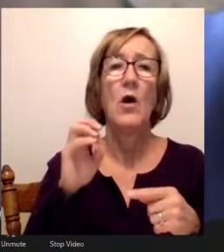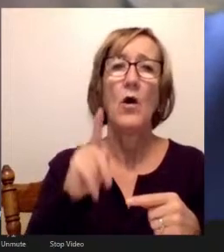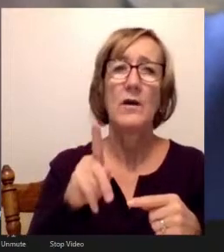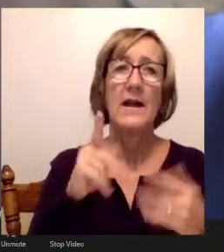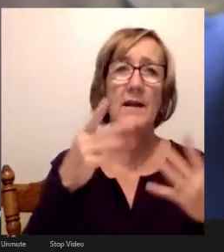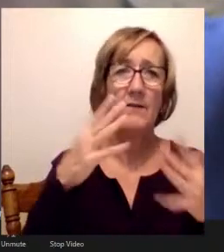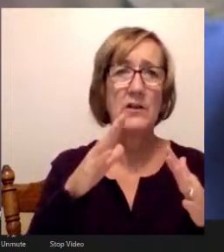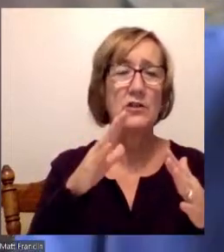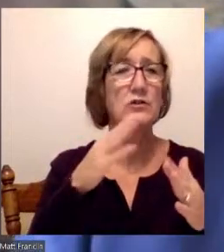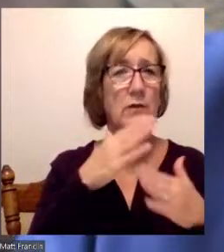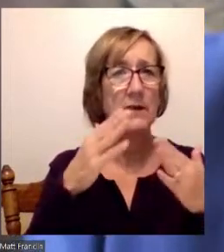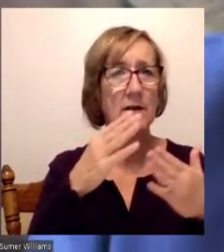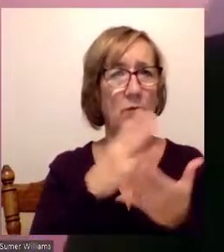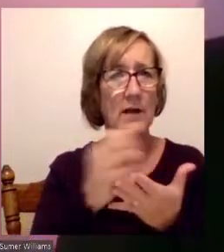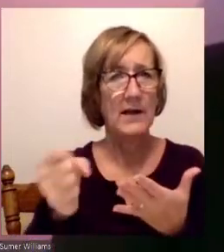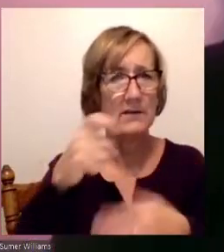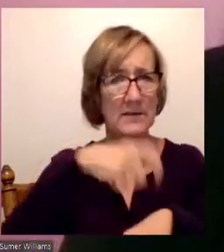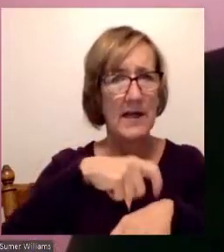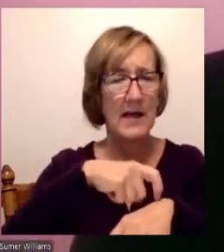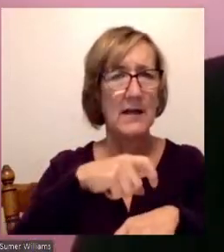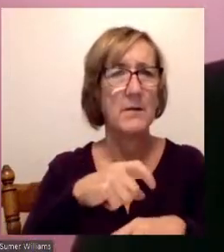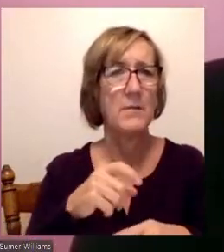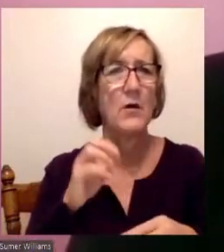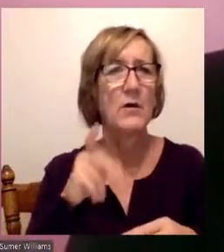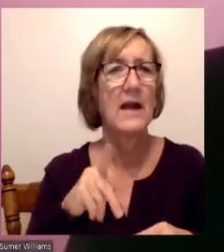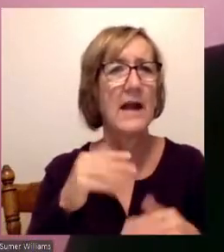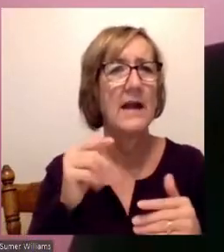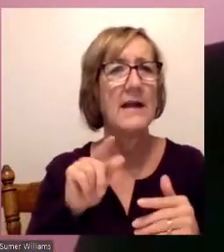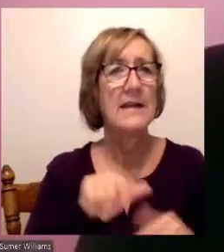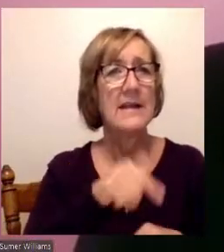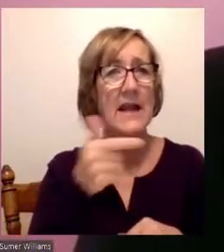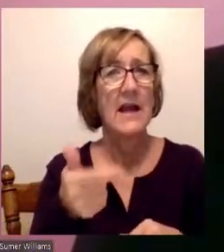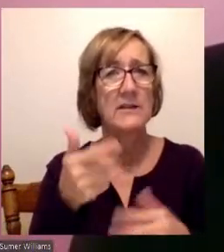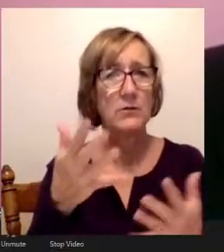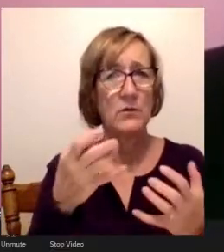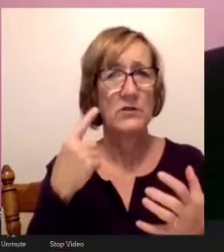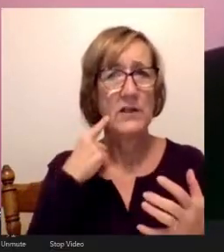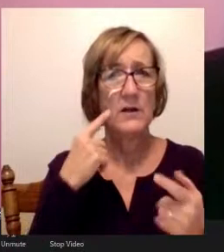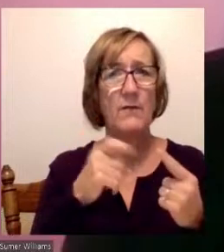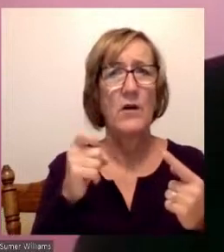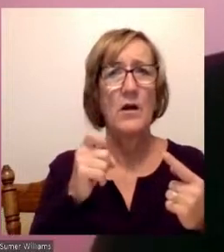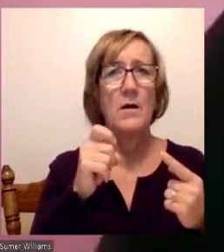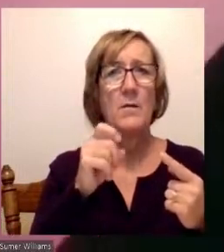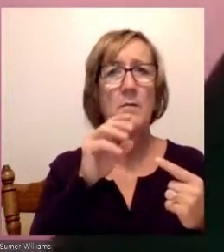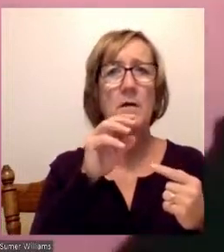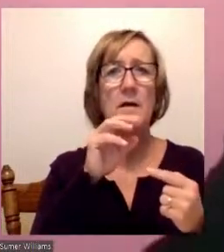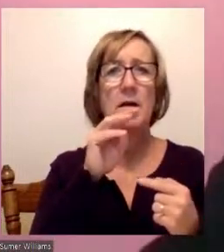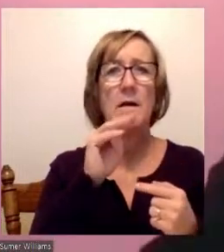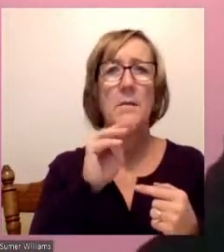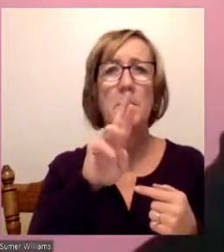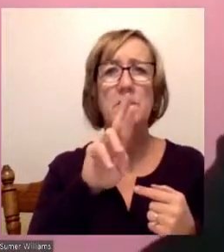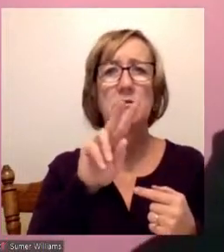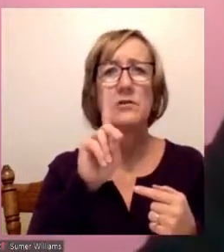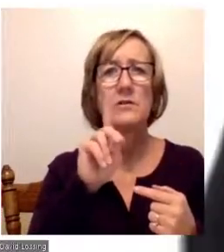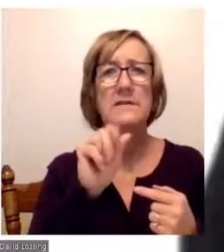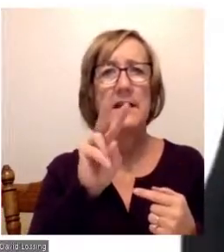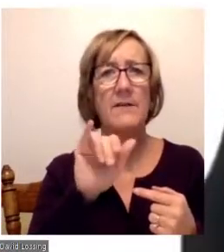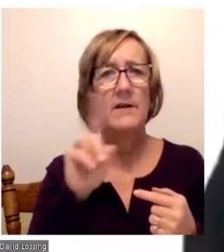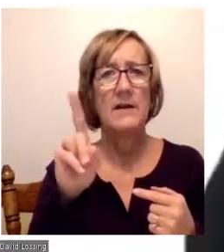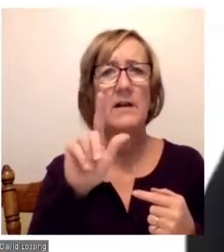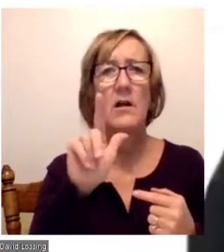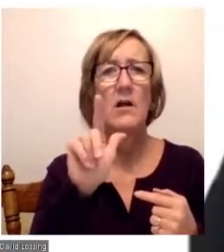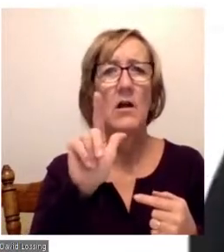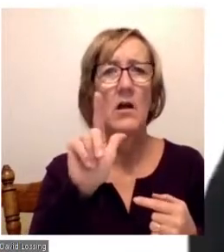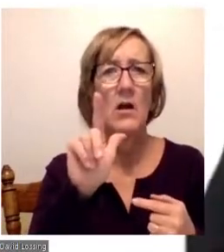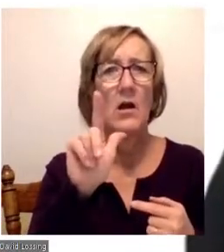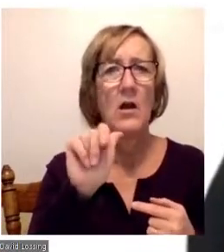time. Summer? Next up, we'd like to hear from Mr. David Lossing. Great. Thank